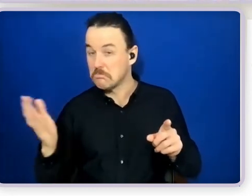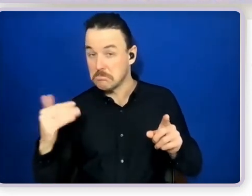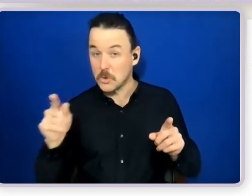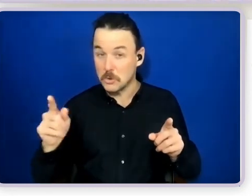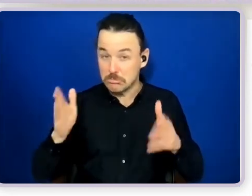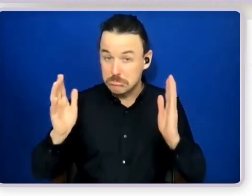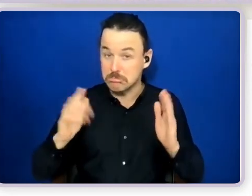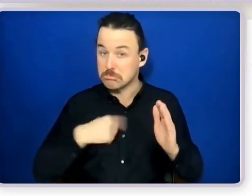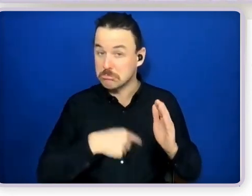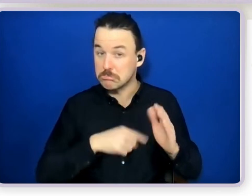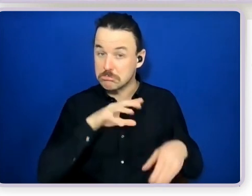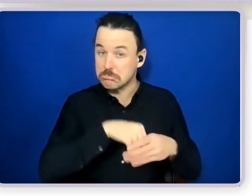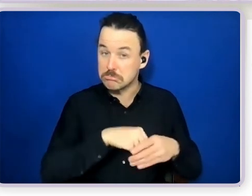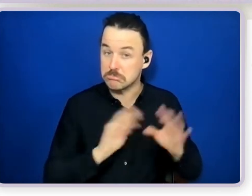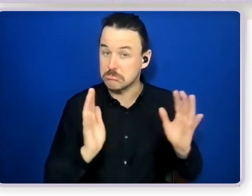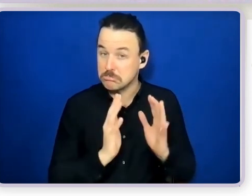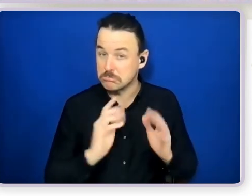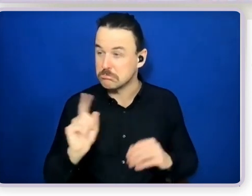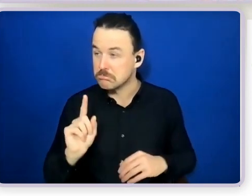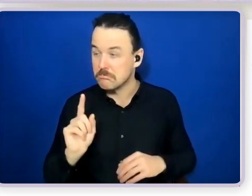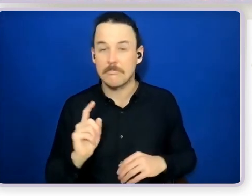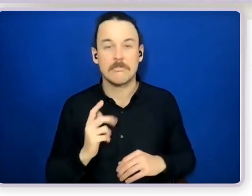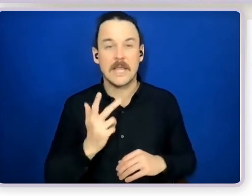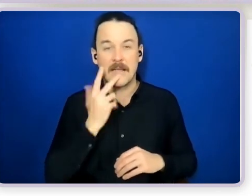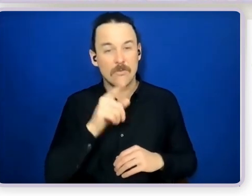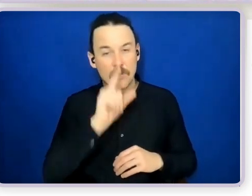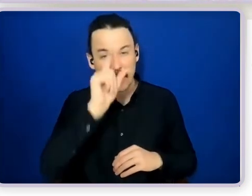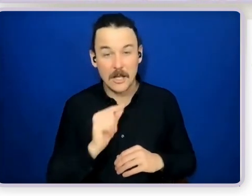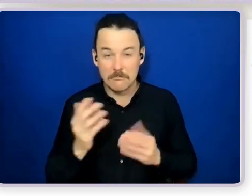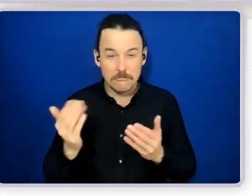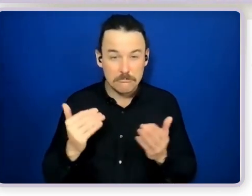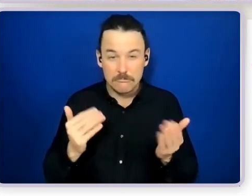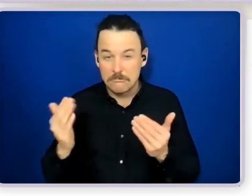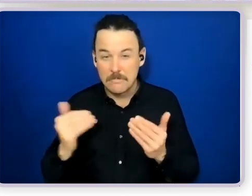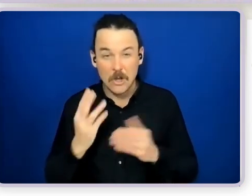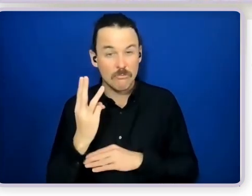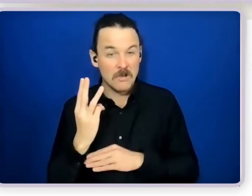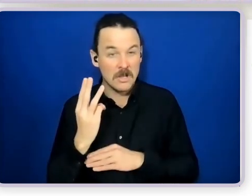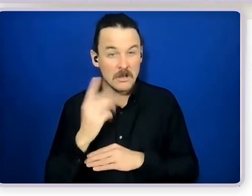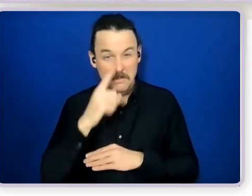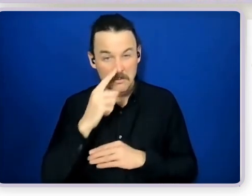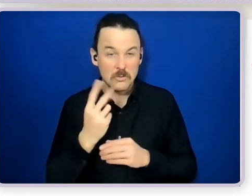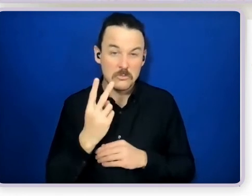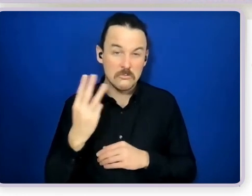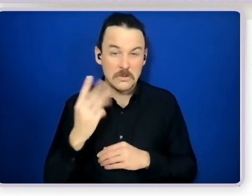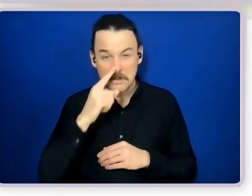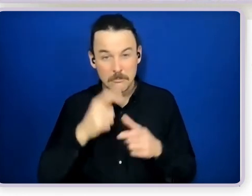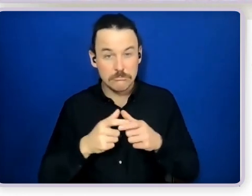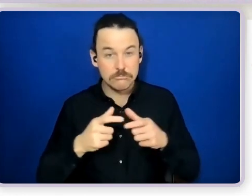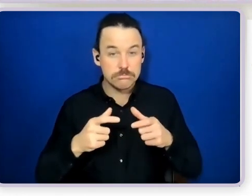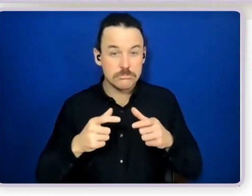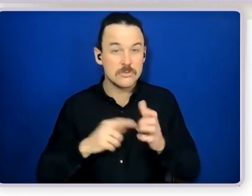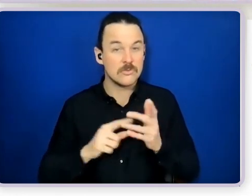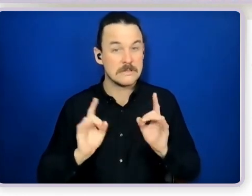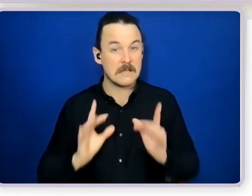to that would you be willing you know and if you can gather three three people two three people to start with that'll